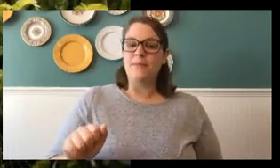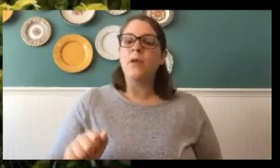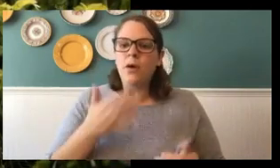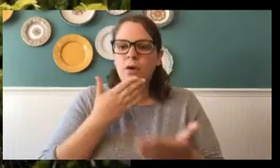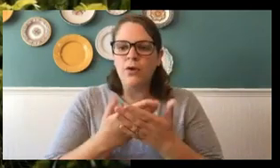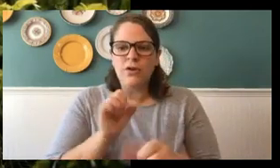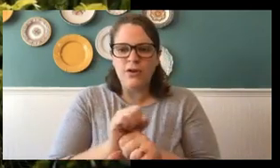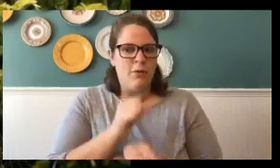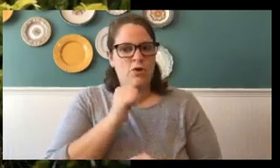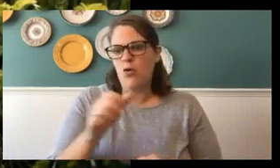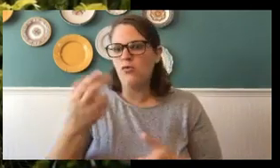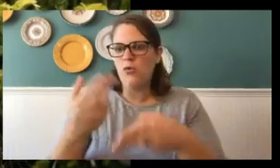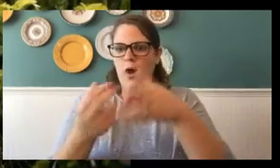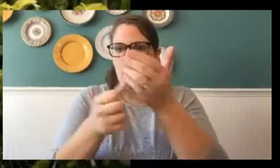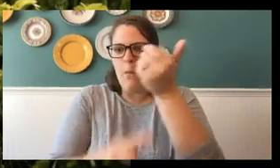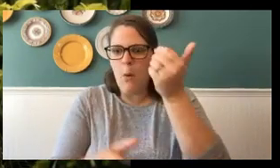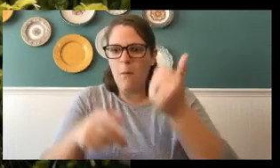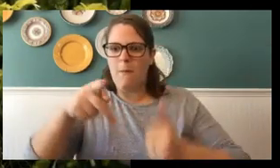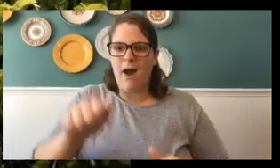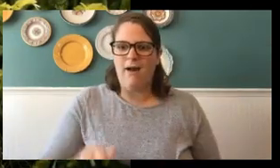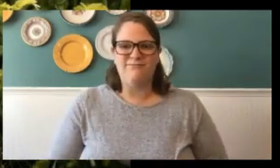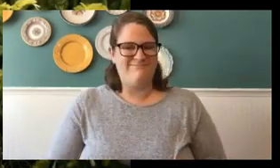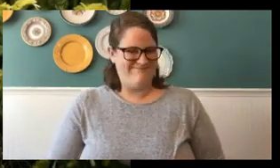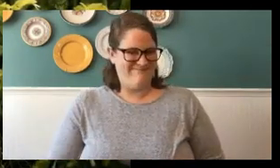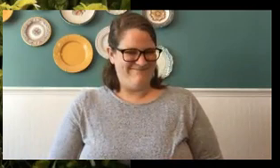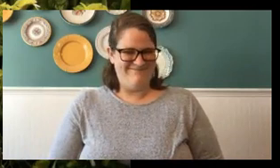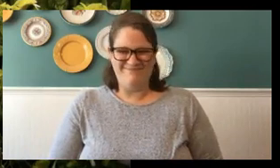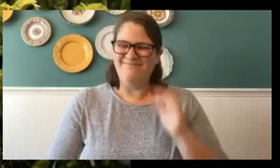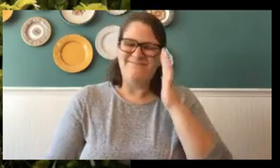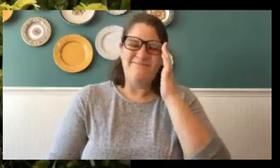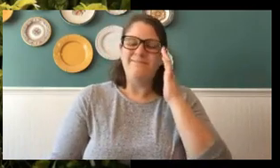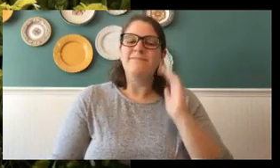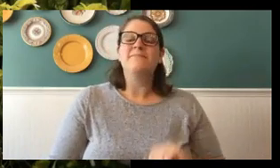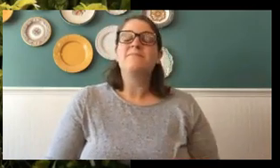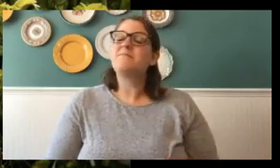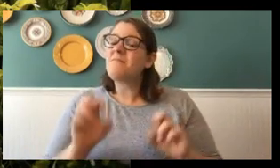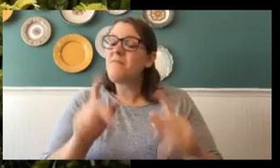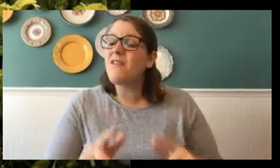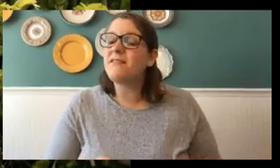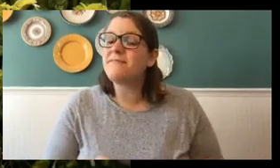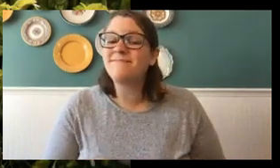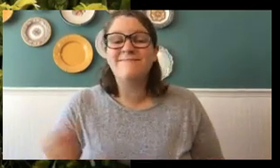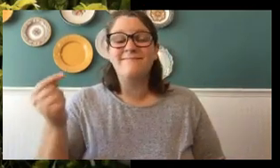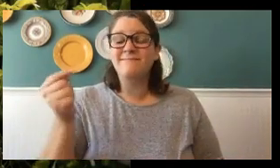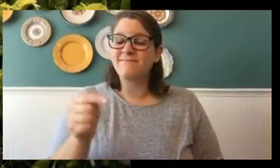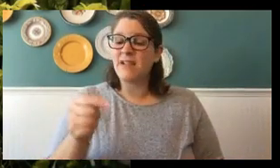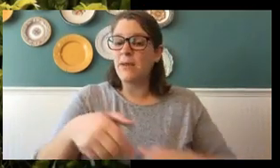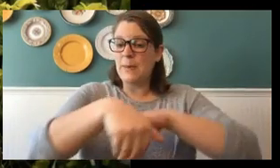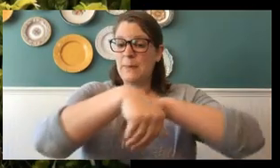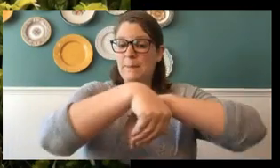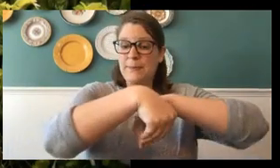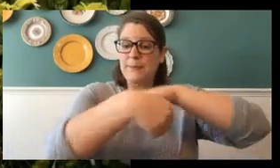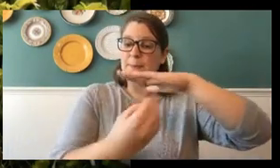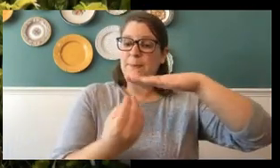it a pupa because that's what you do in the potty. All right. So, this is a chrysalis or a pupa.